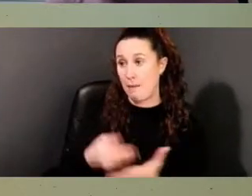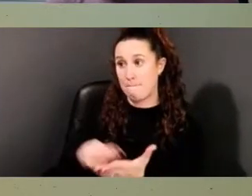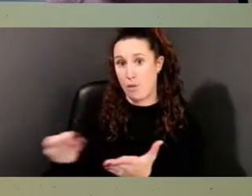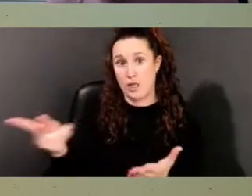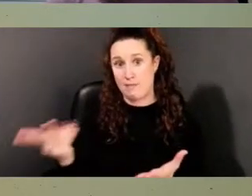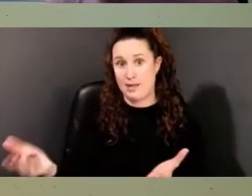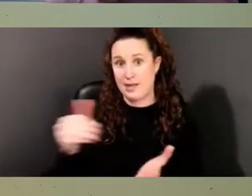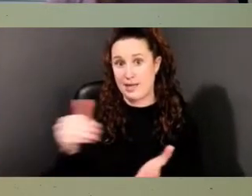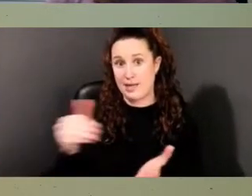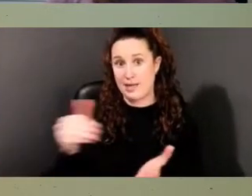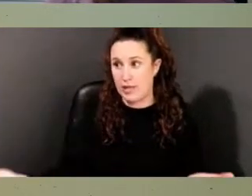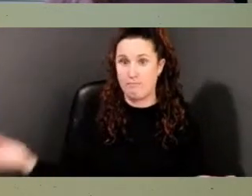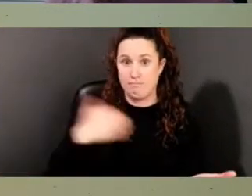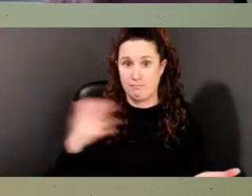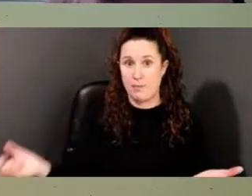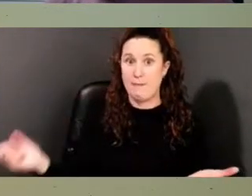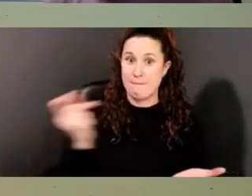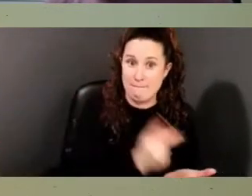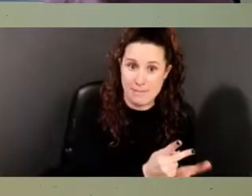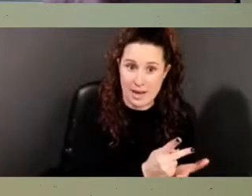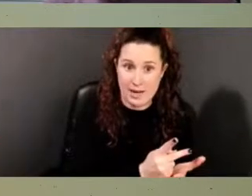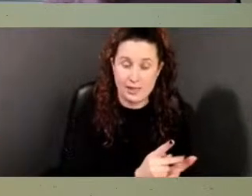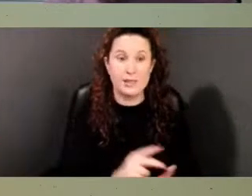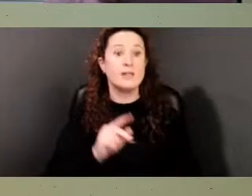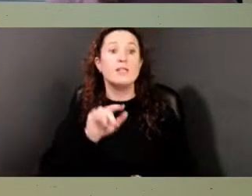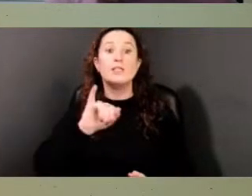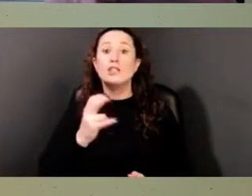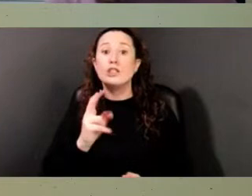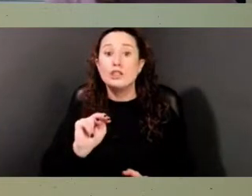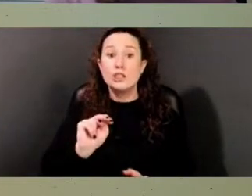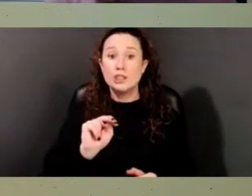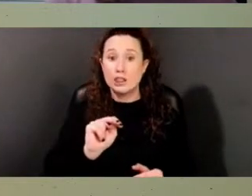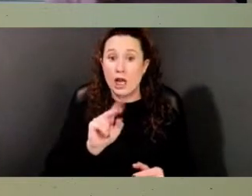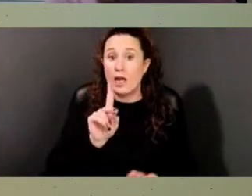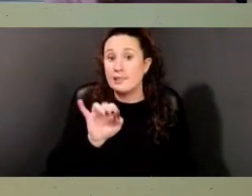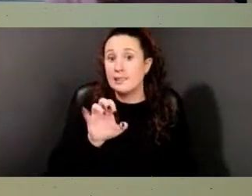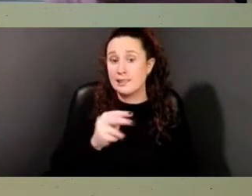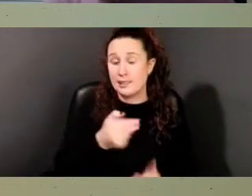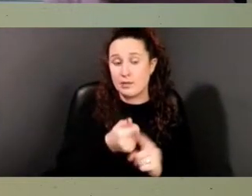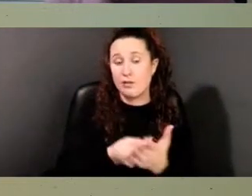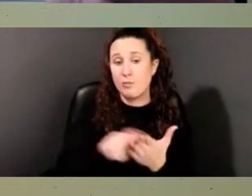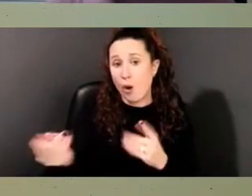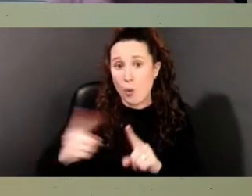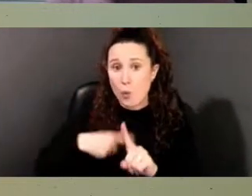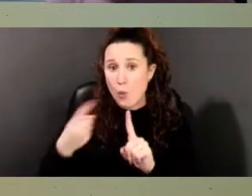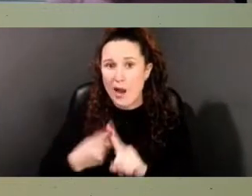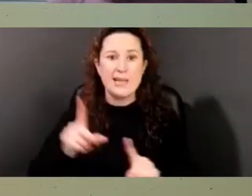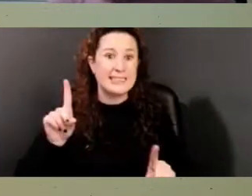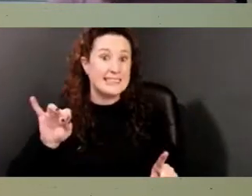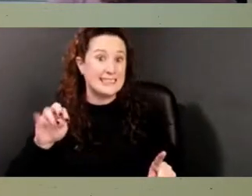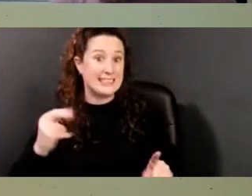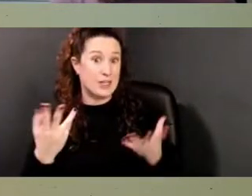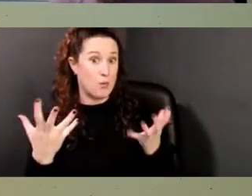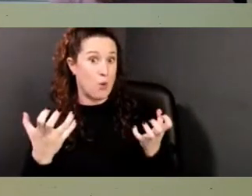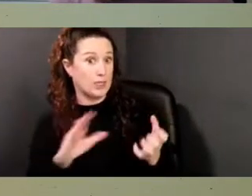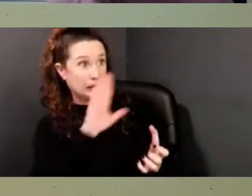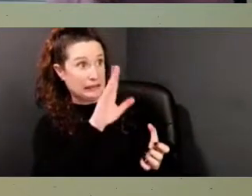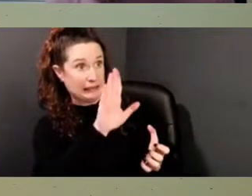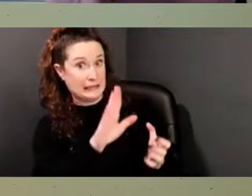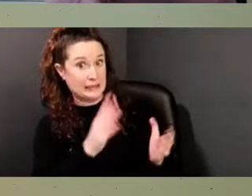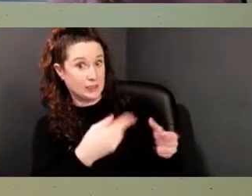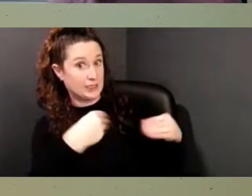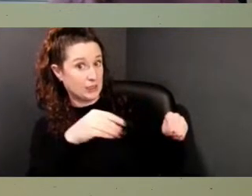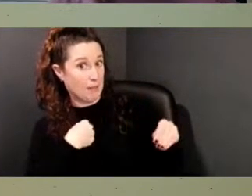mentions that John bought them at Dinah's request to prevent them being sold against her inclination to a person in Maryland.